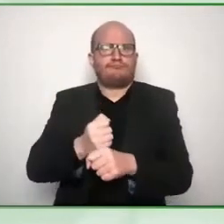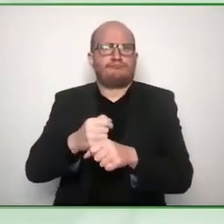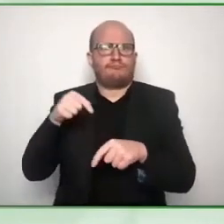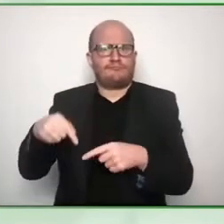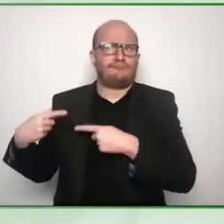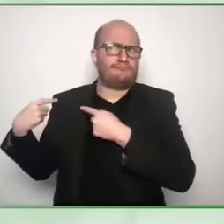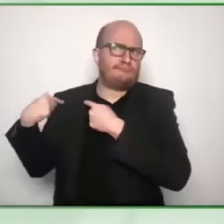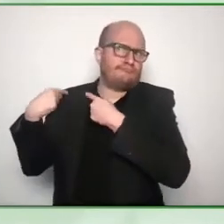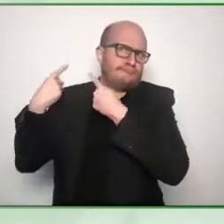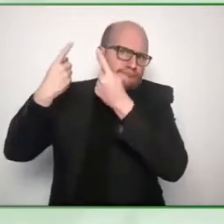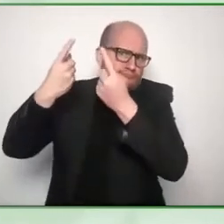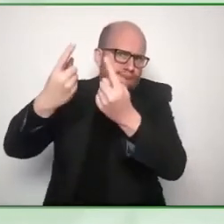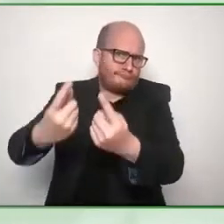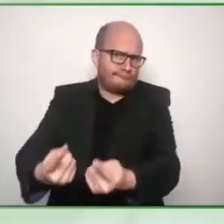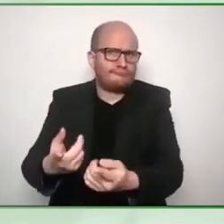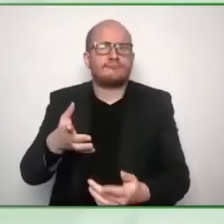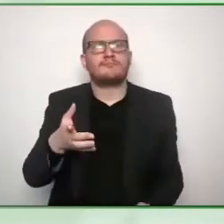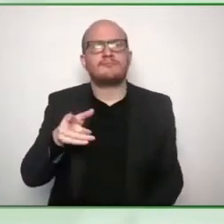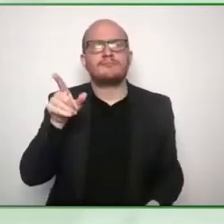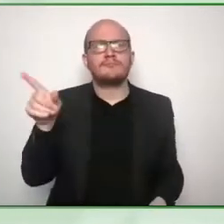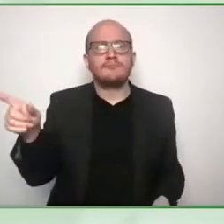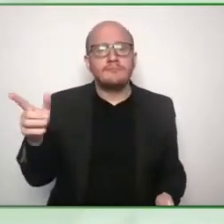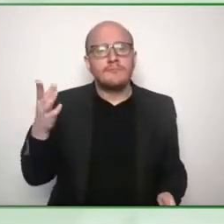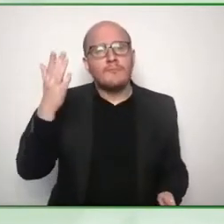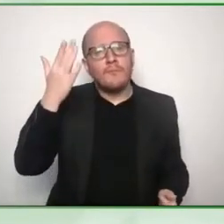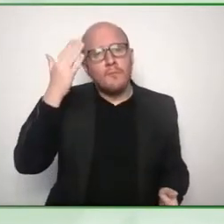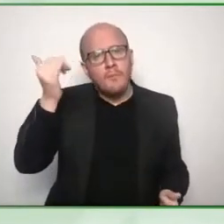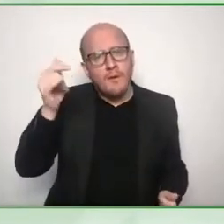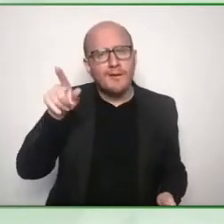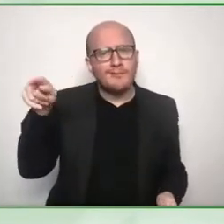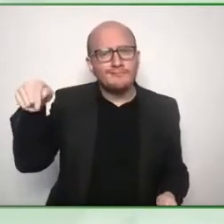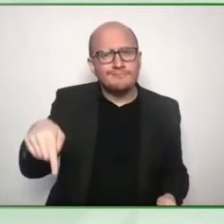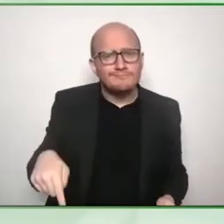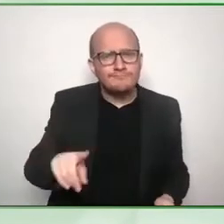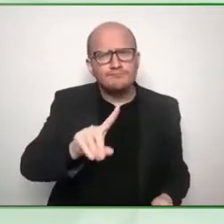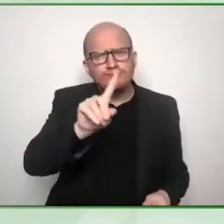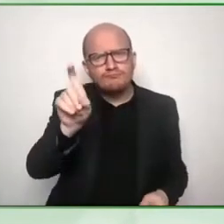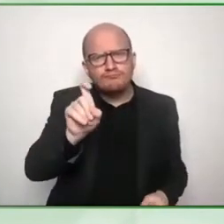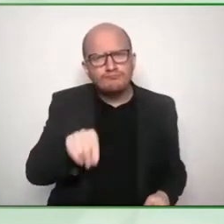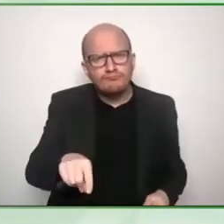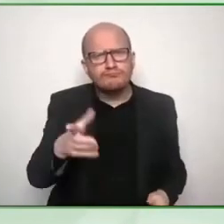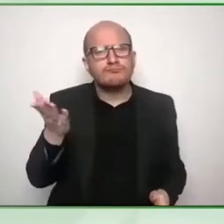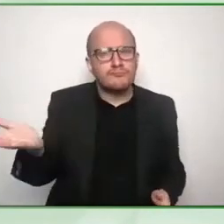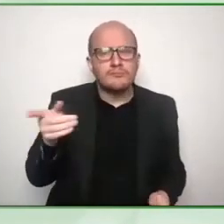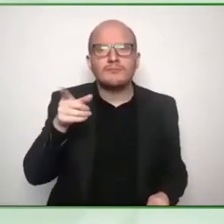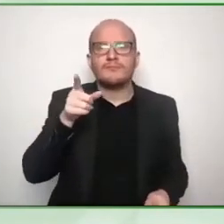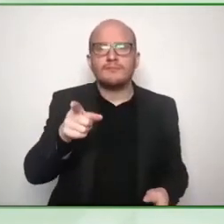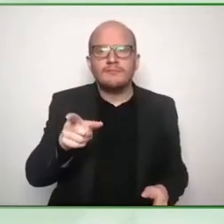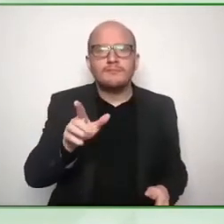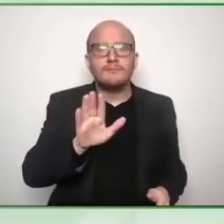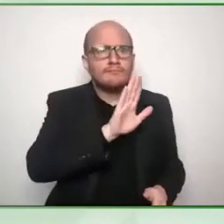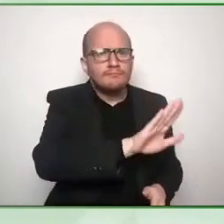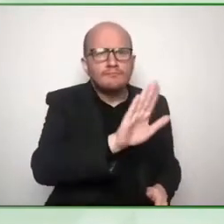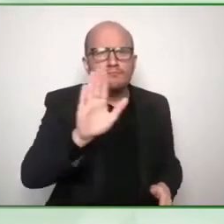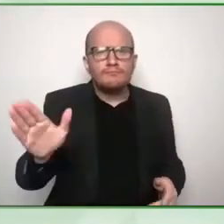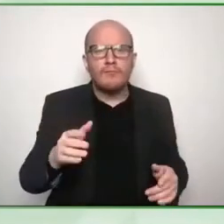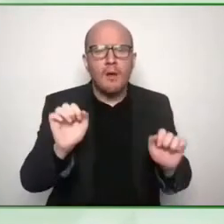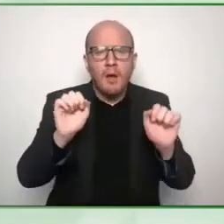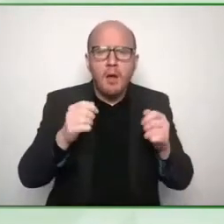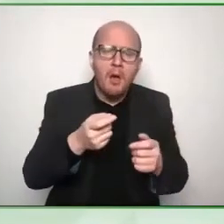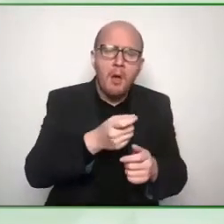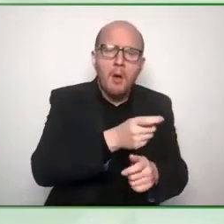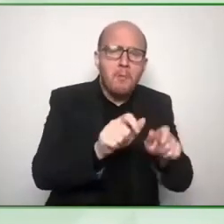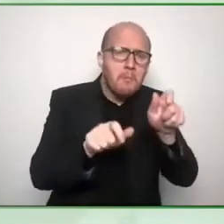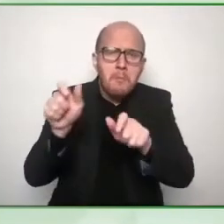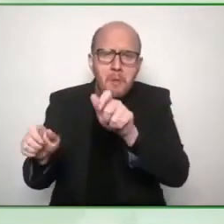that especially in a conference setting everyone learns and processes information differently so what she'll be doing during